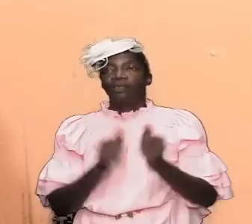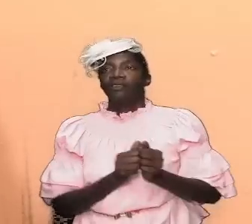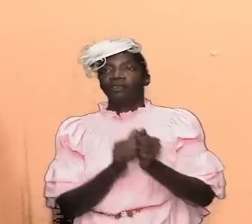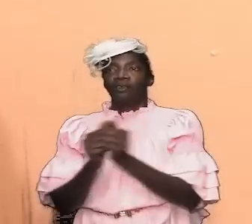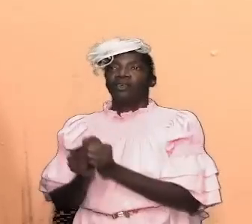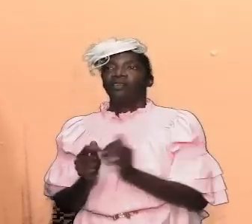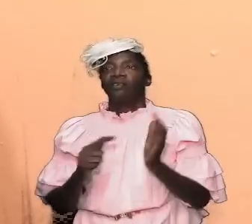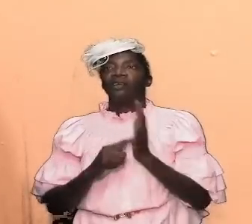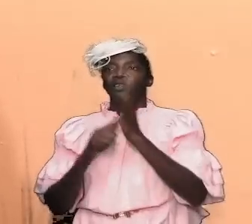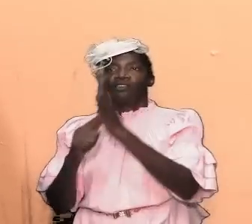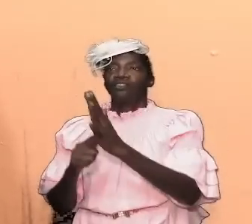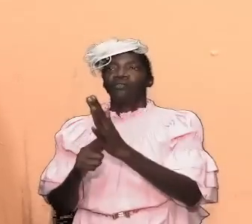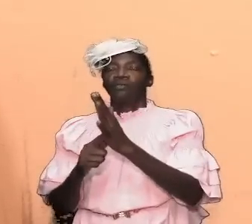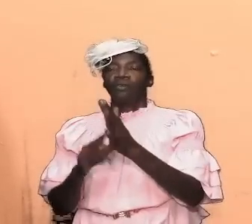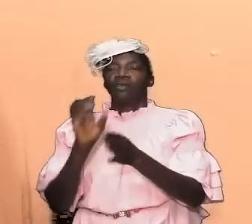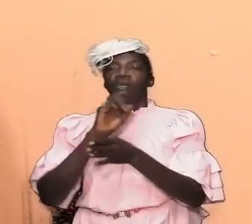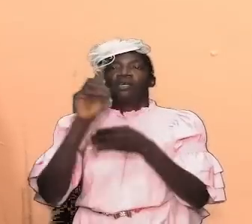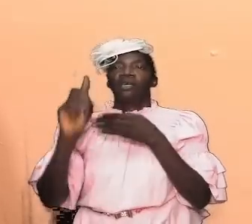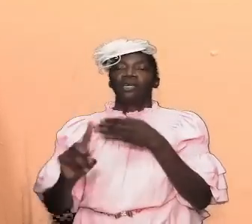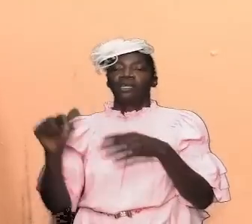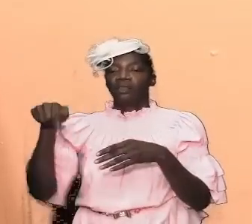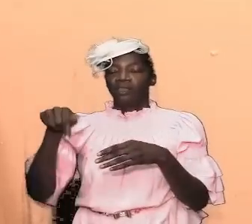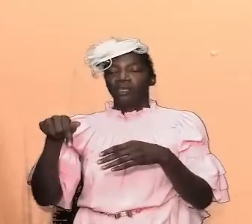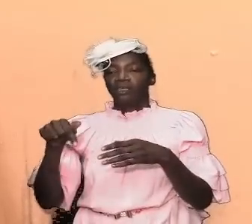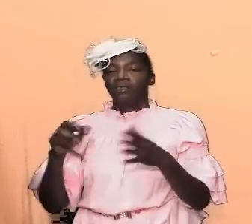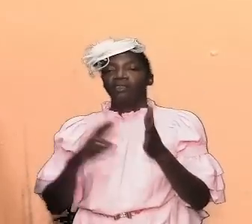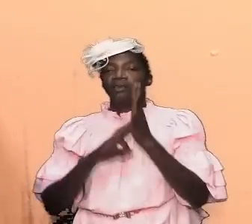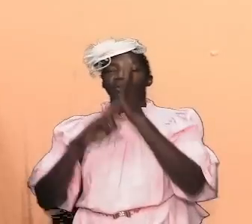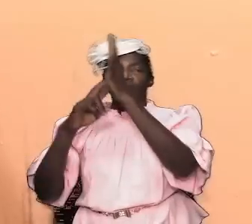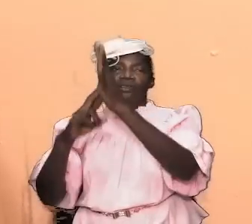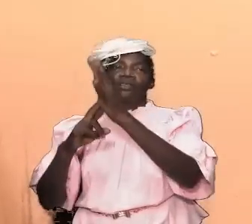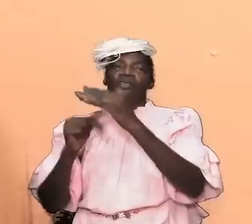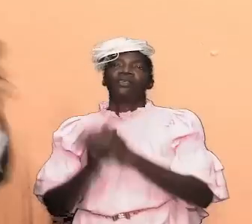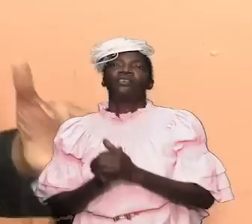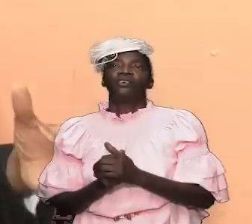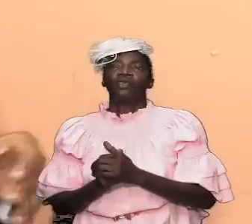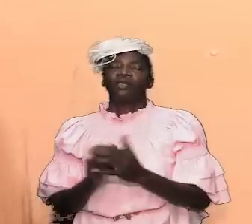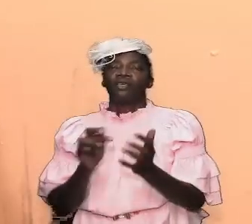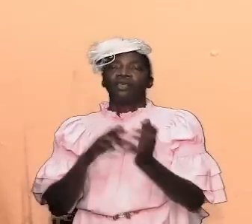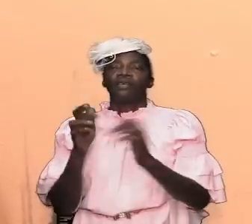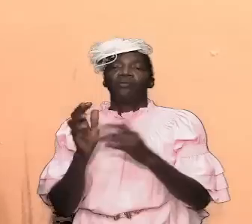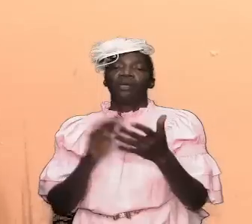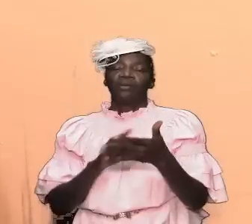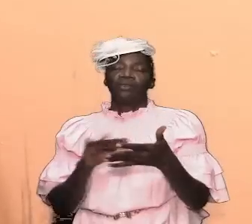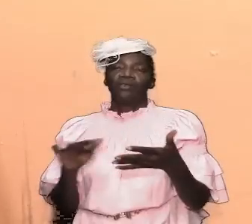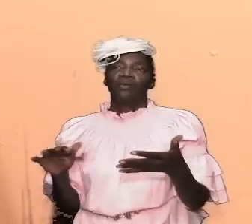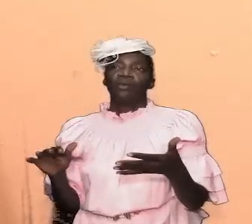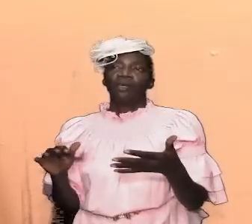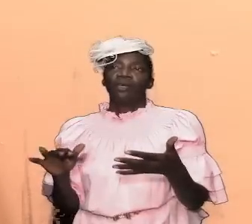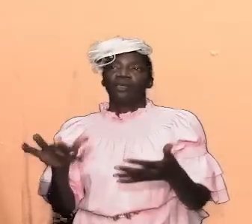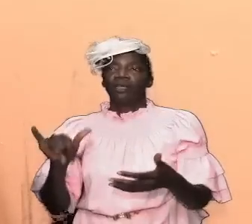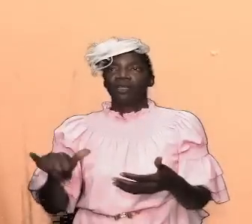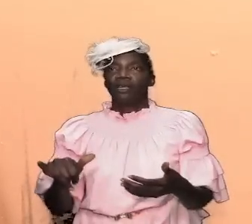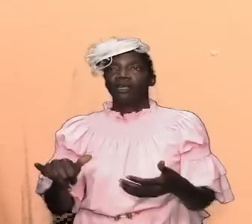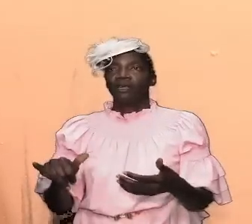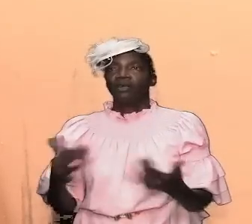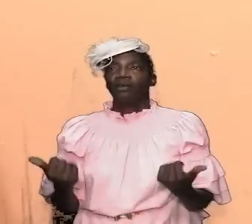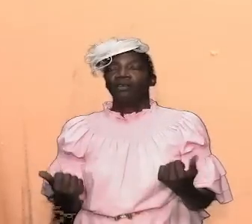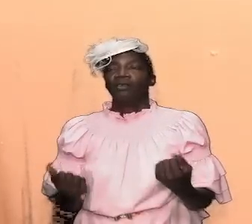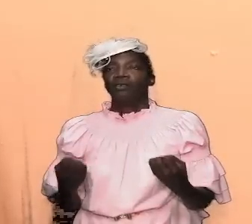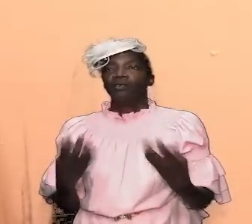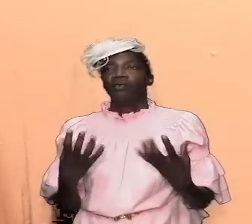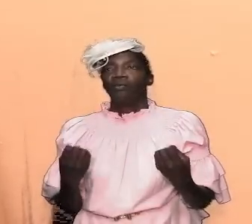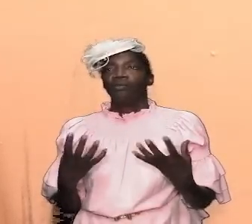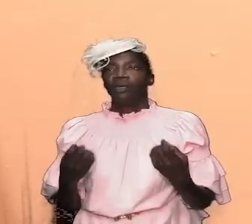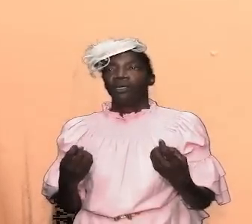we will show at the end of this presentation this bible study series that how many of